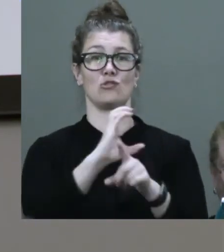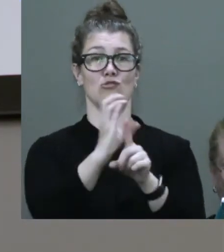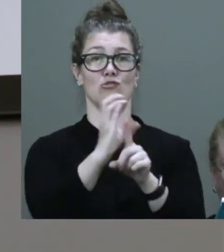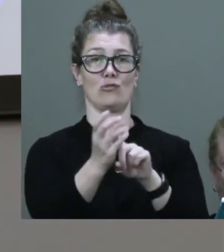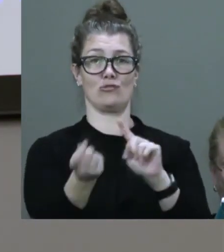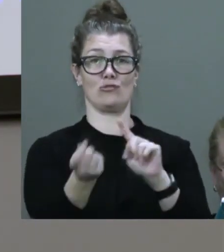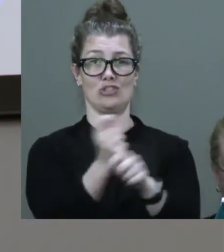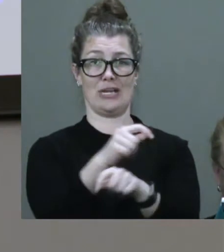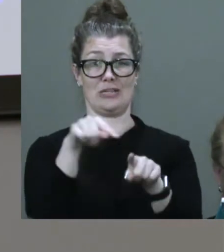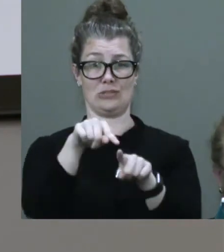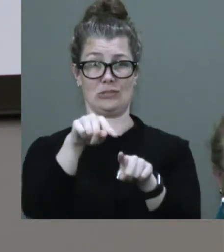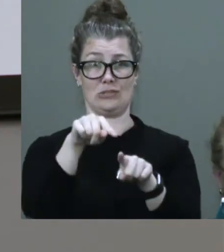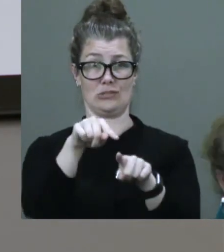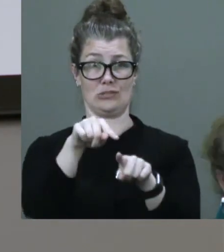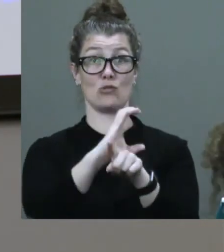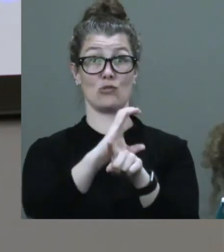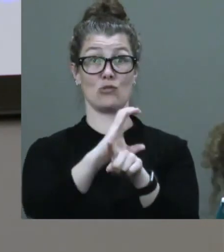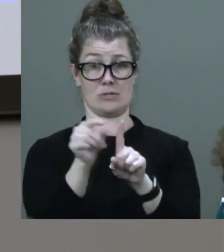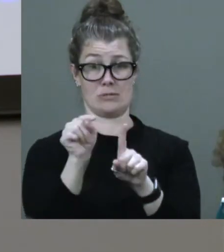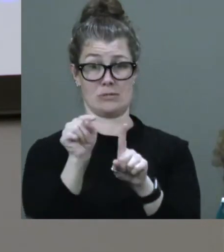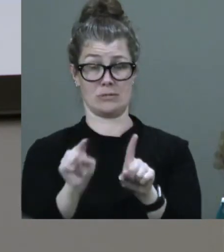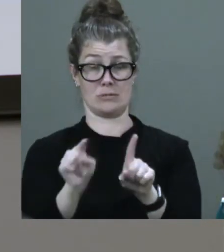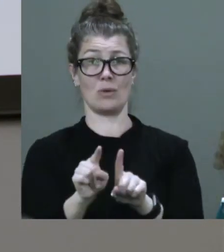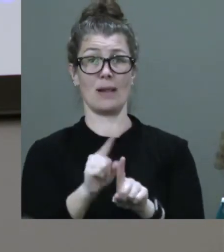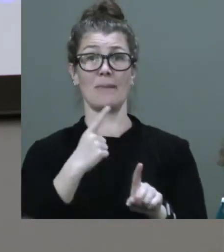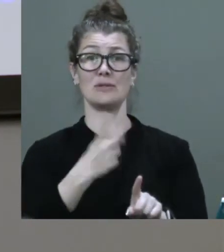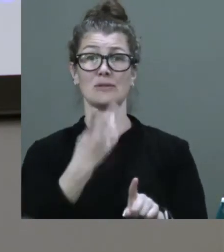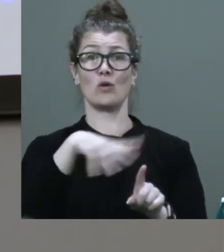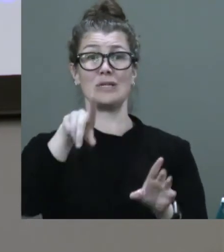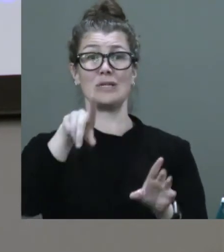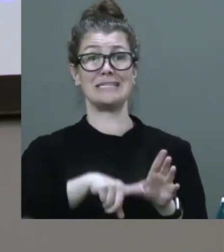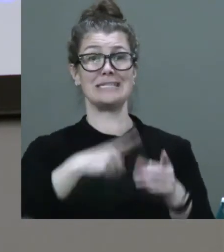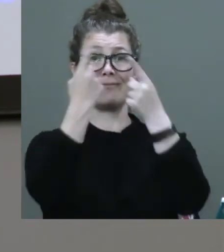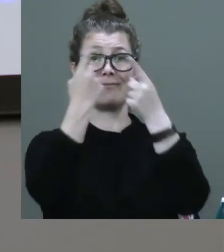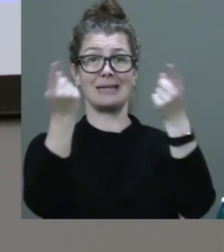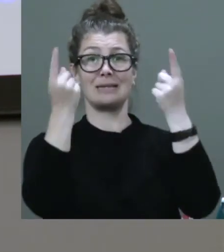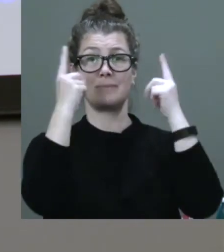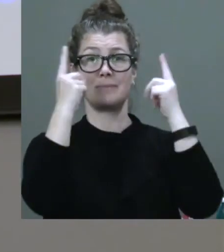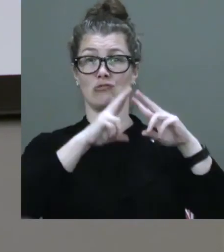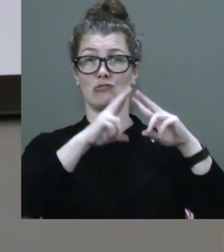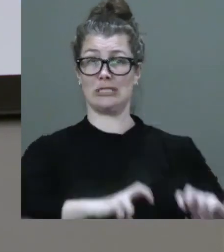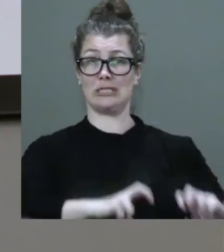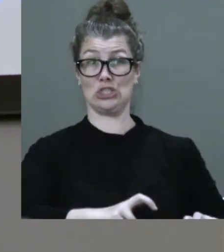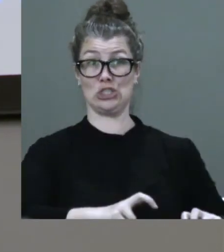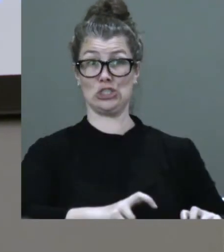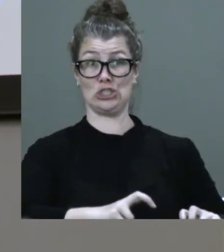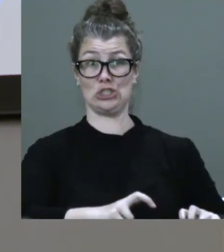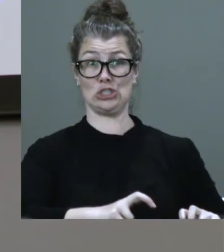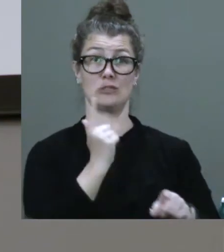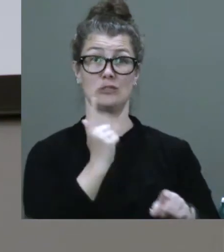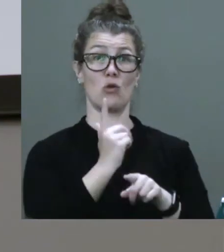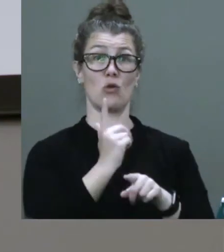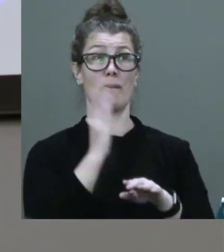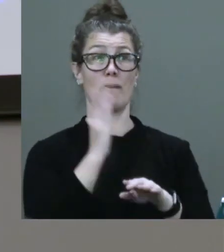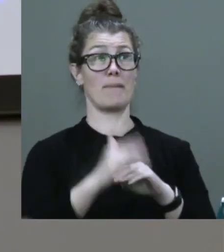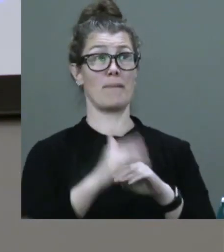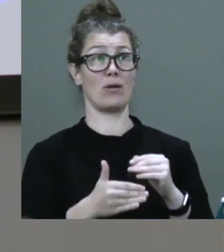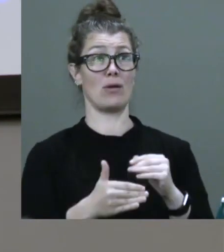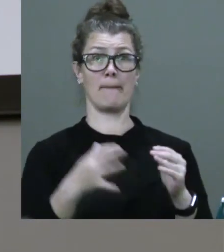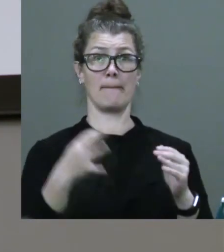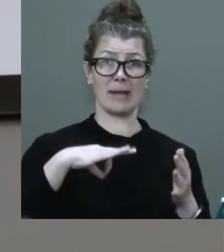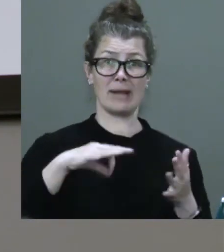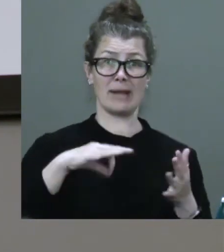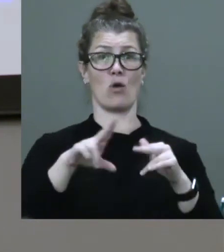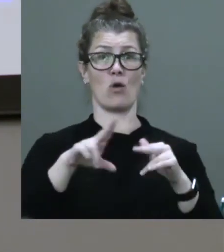Because we've had 40 years of academic research speaking to the absolute benefit of inclusive education.